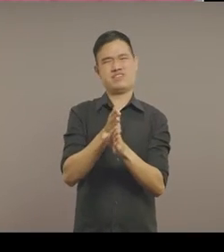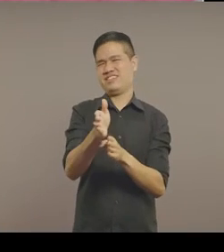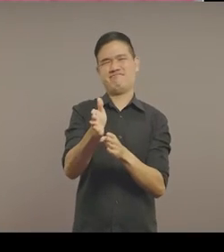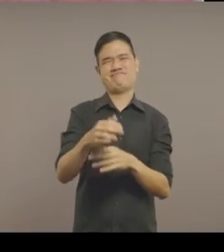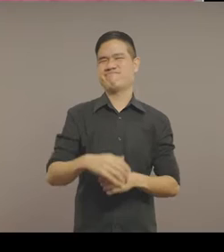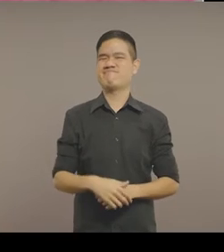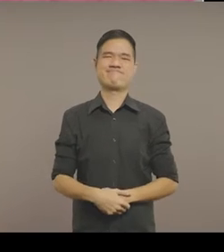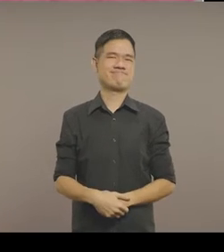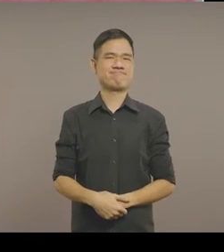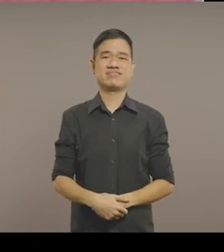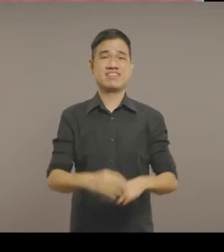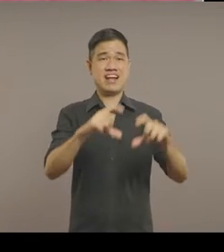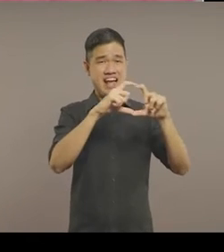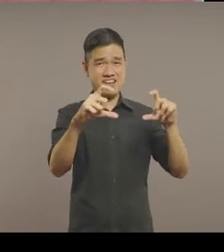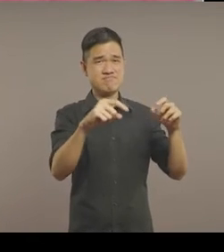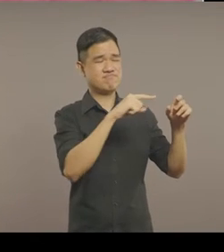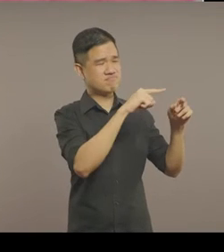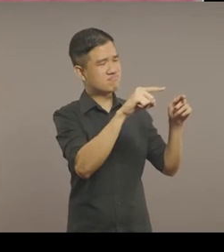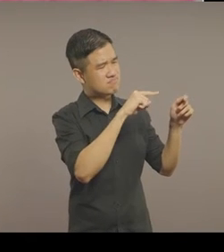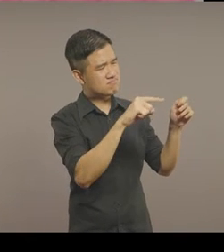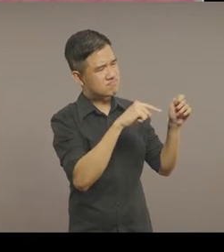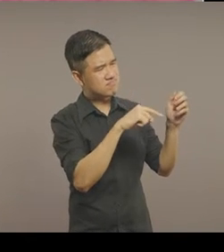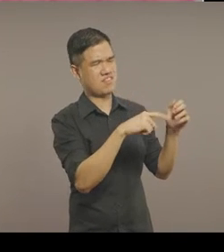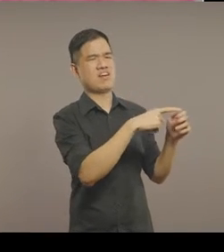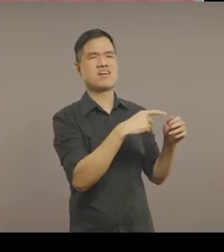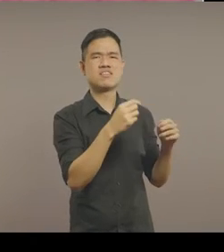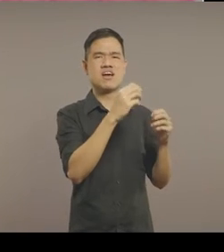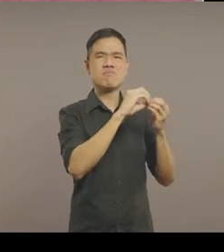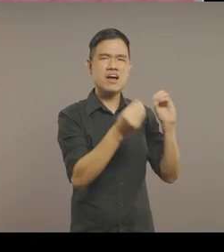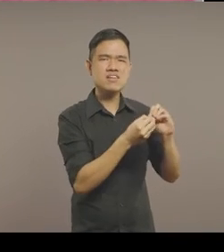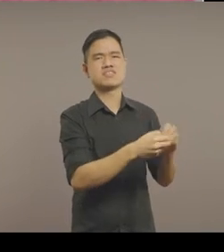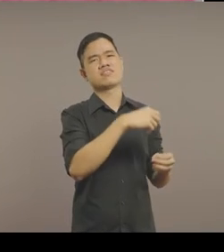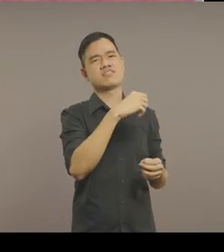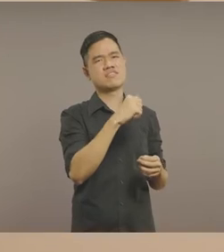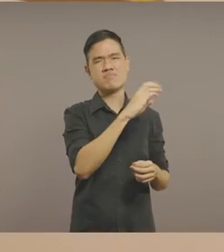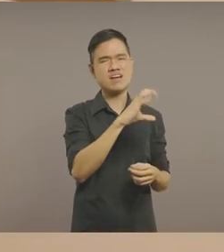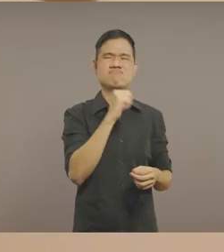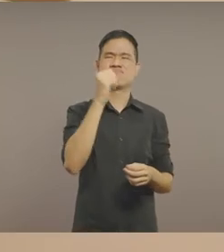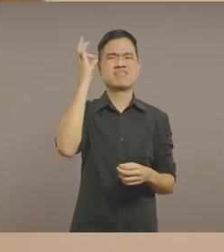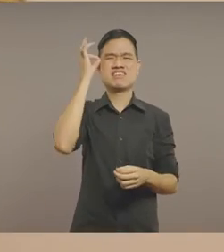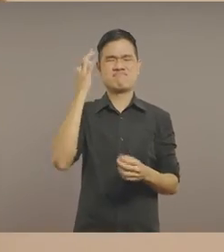On the card, there is a string of alphabets and numbers which feels very unfamiliar to me.